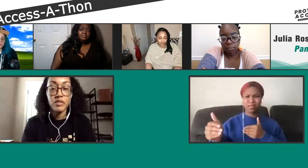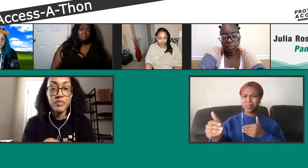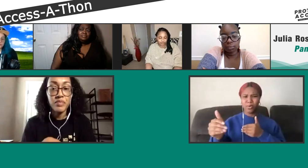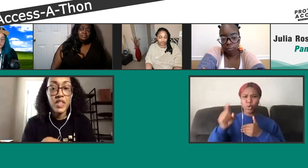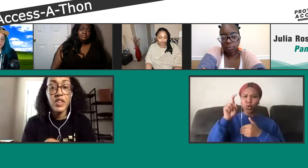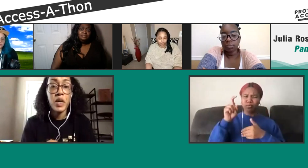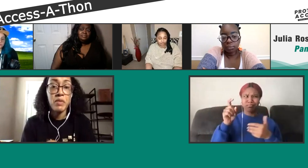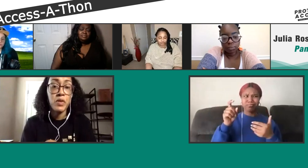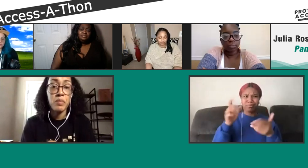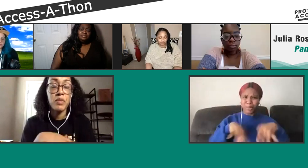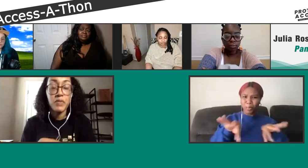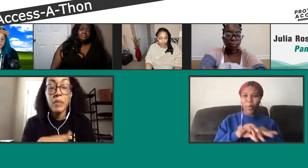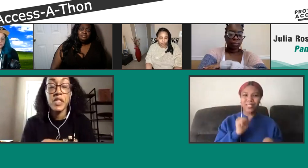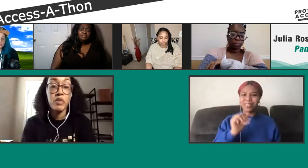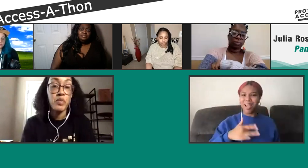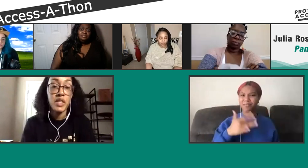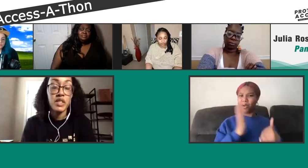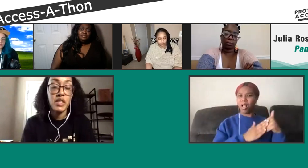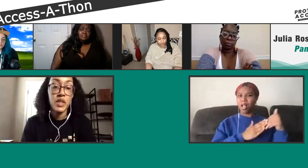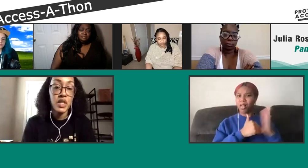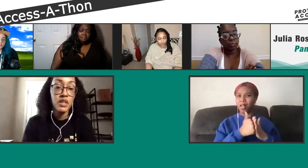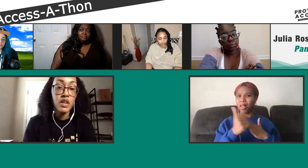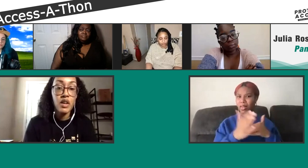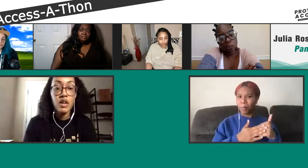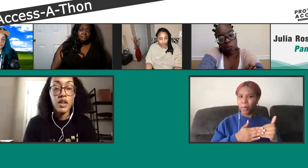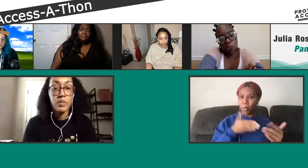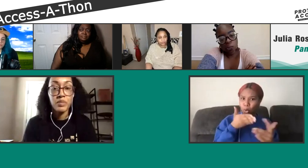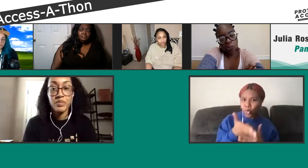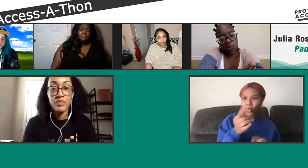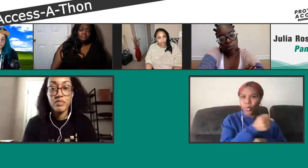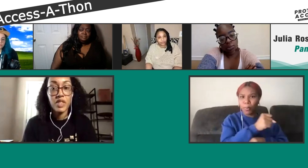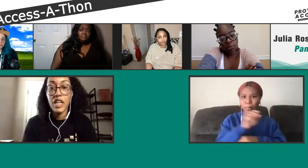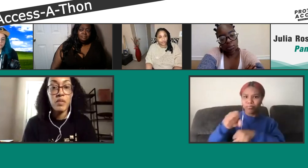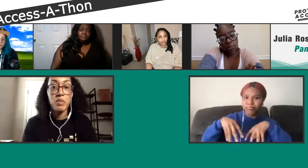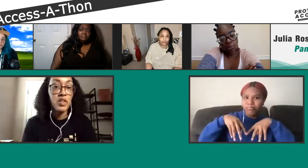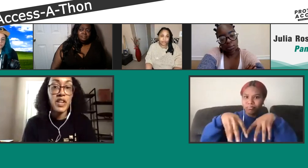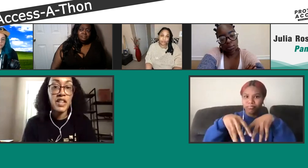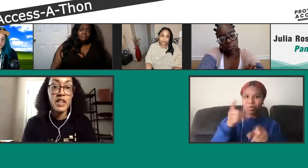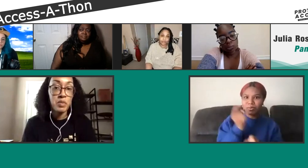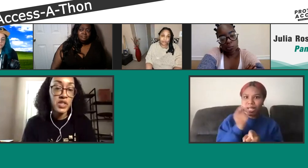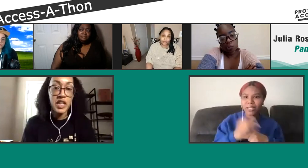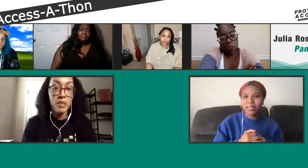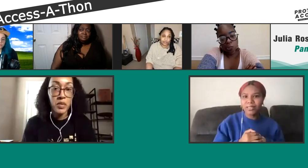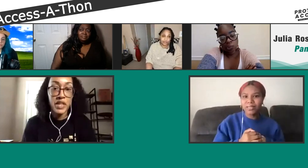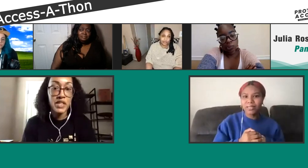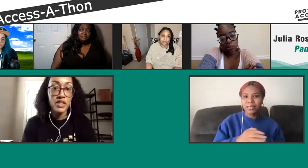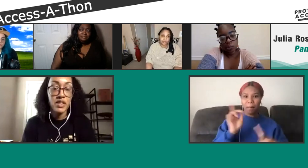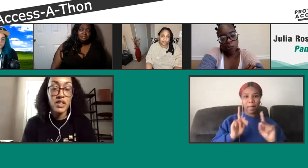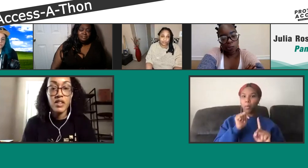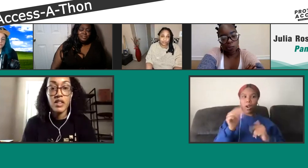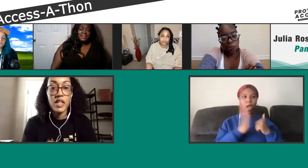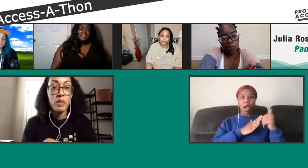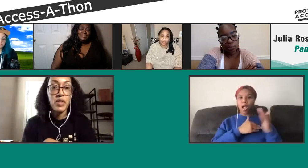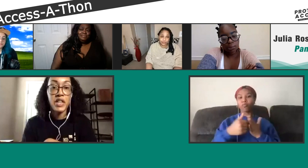that are coming from, from this movement, excuse me. A lot of people are not comfortable talking about race.